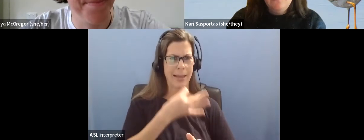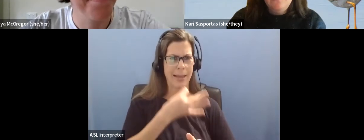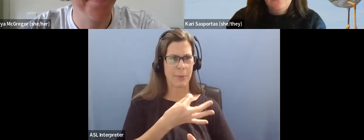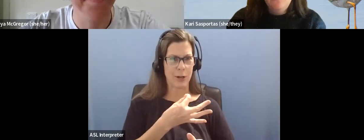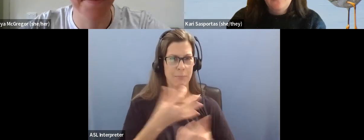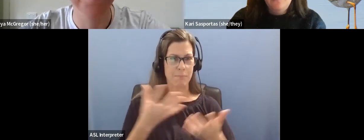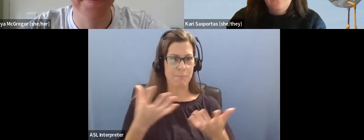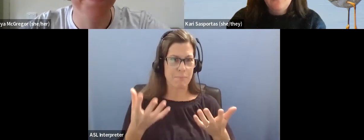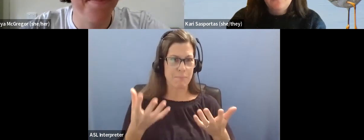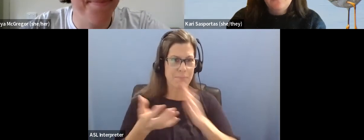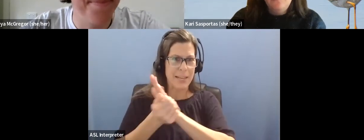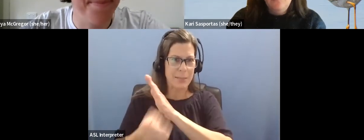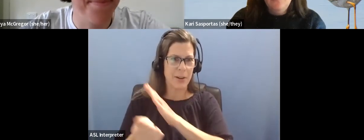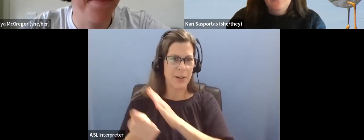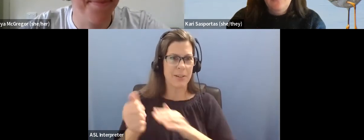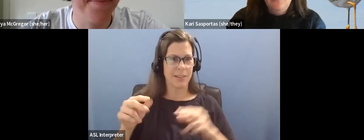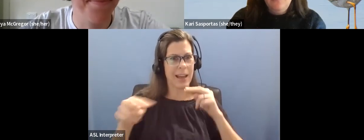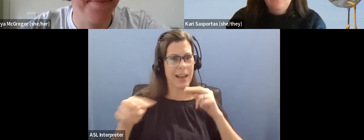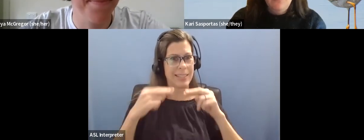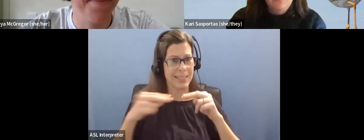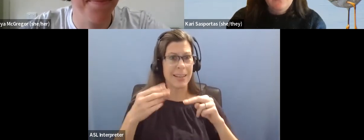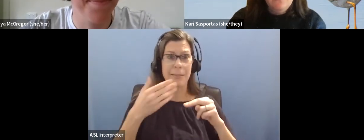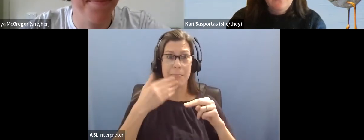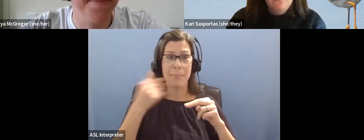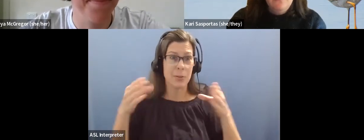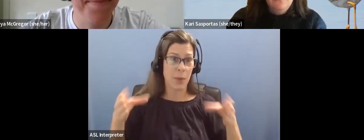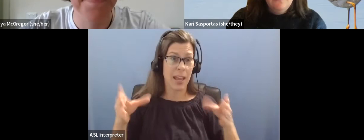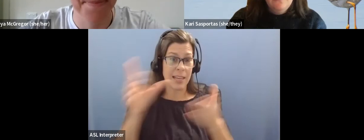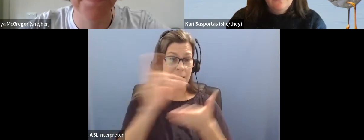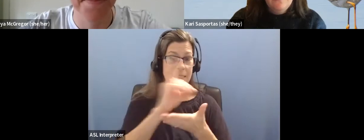to design programming for autistic people of all ages.